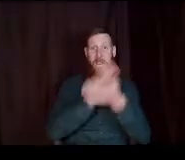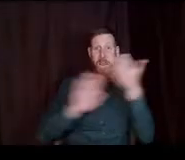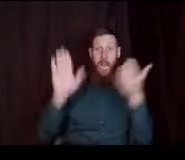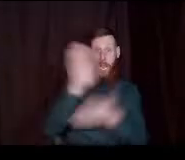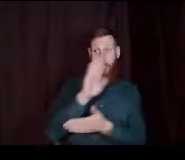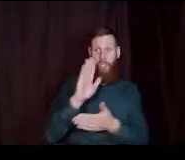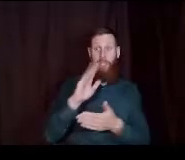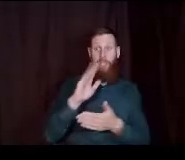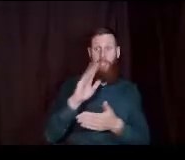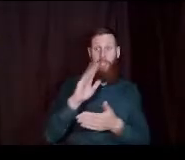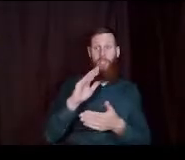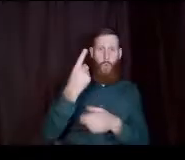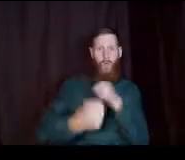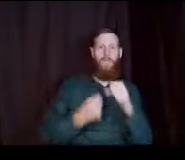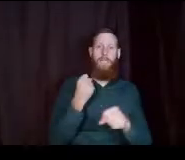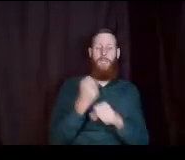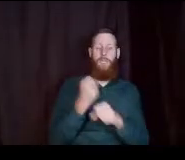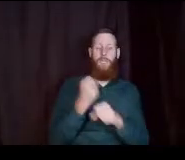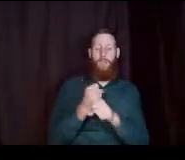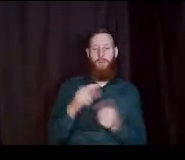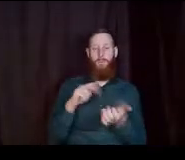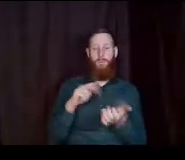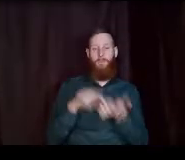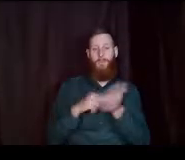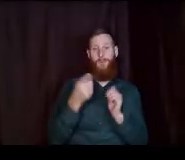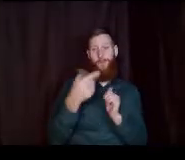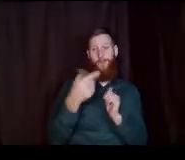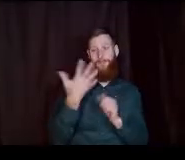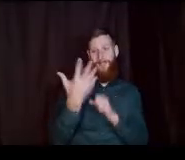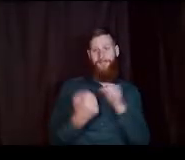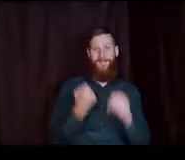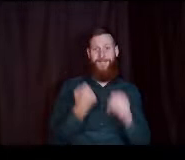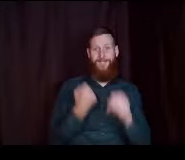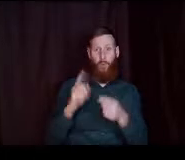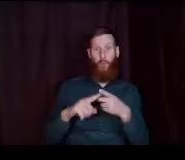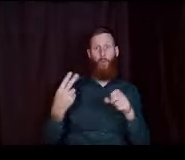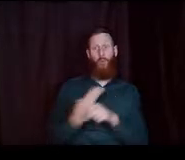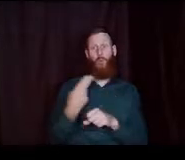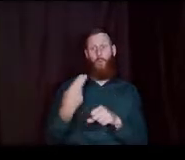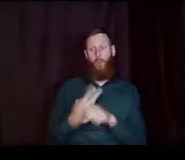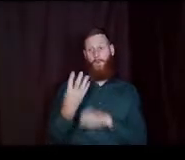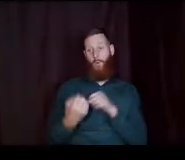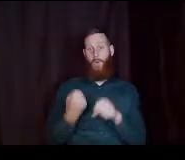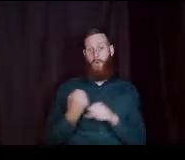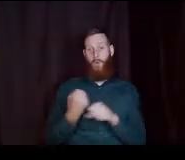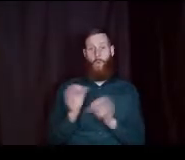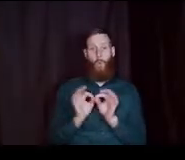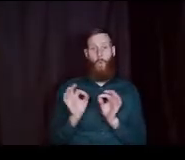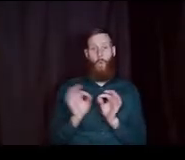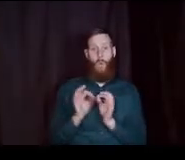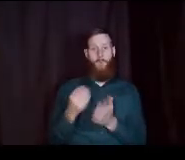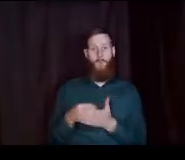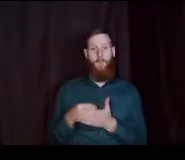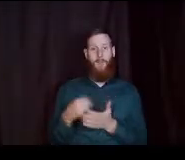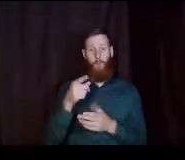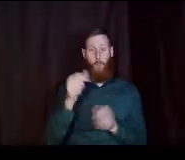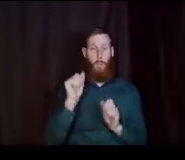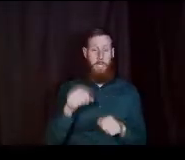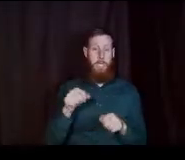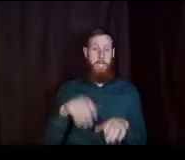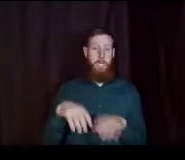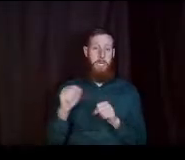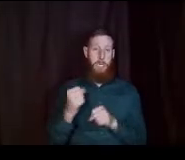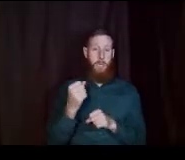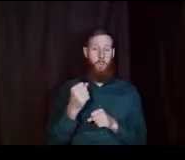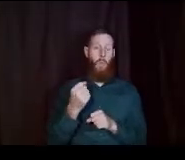so you have five years to use four years worth of funding which means you can take a gap year but we